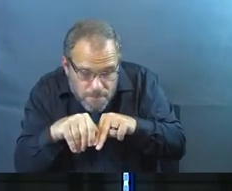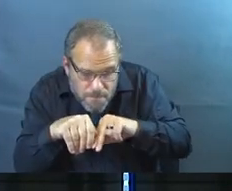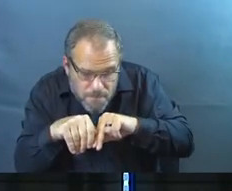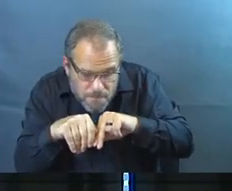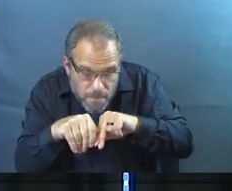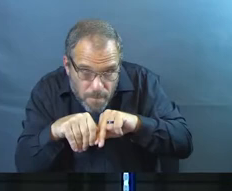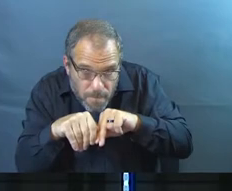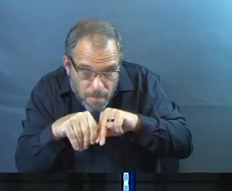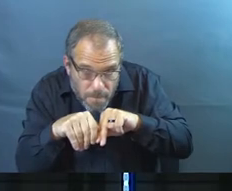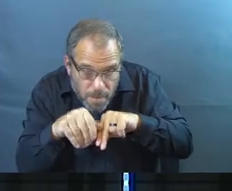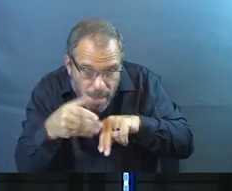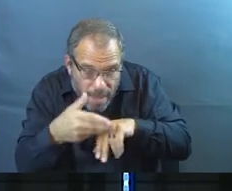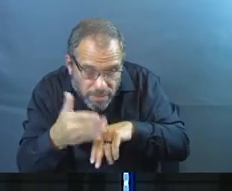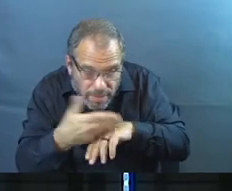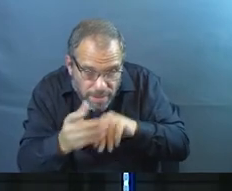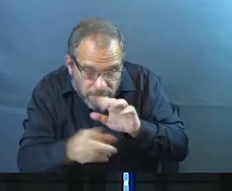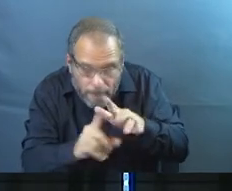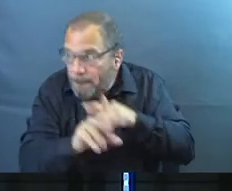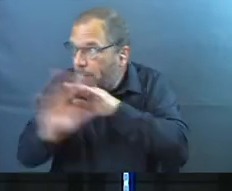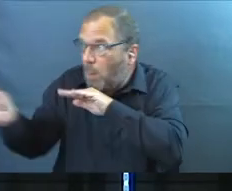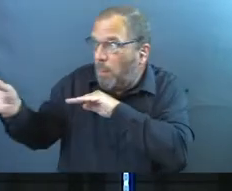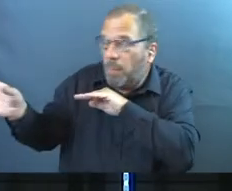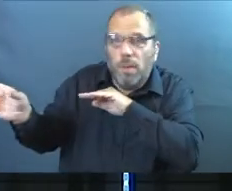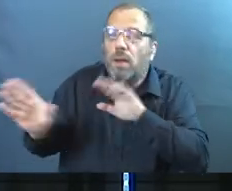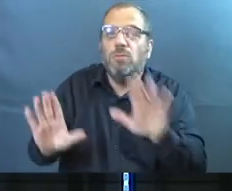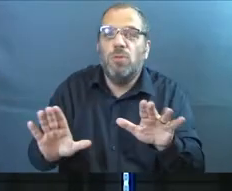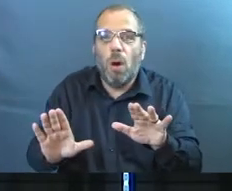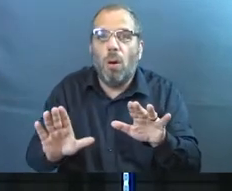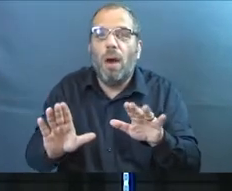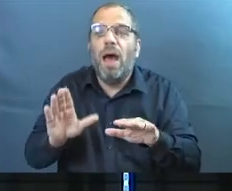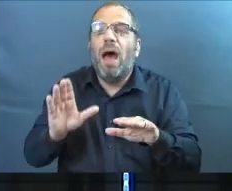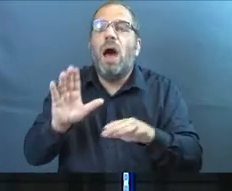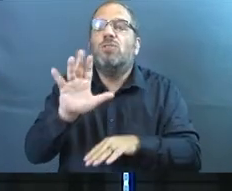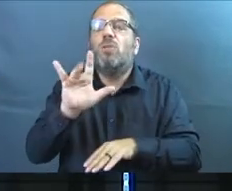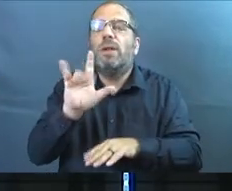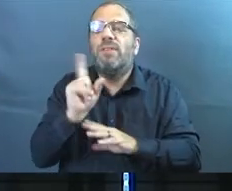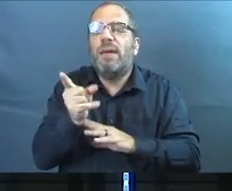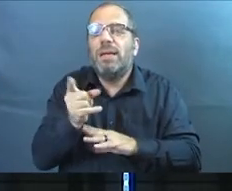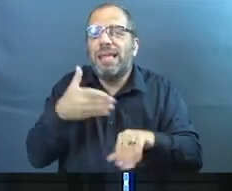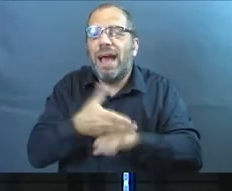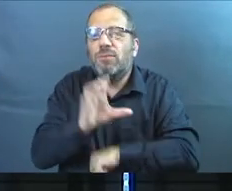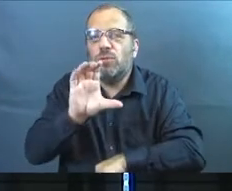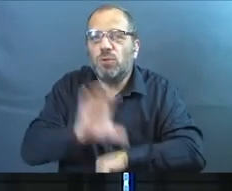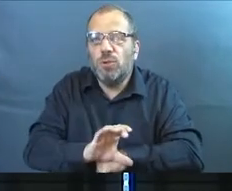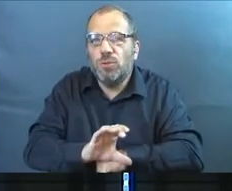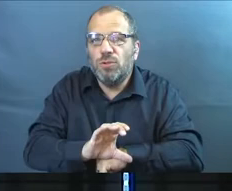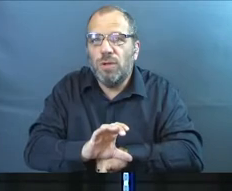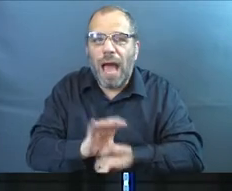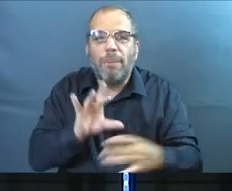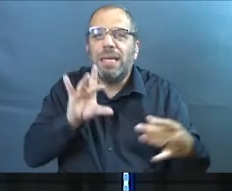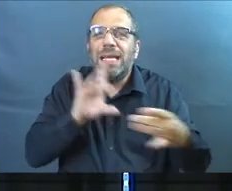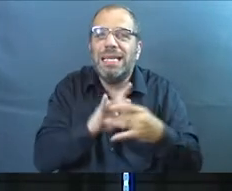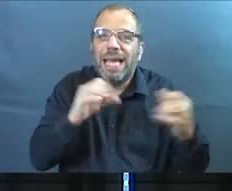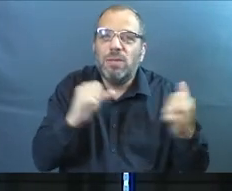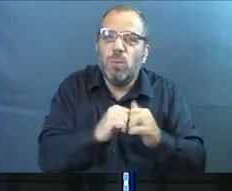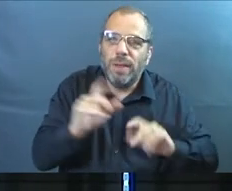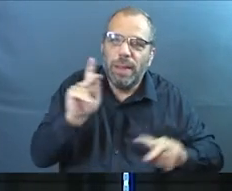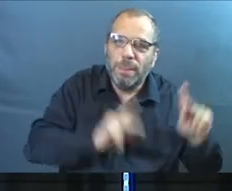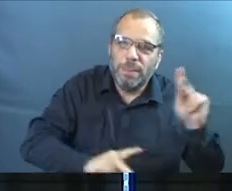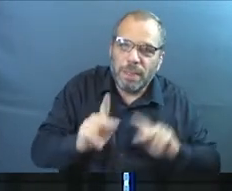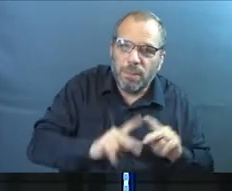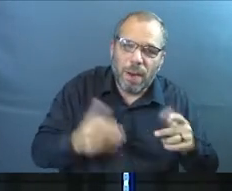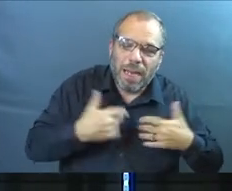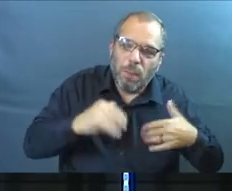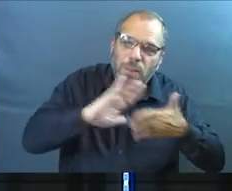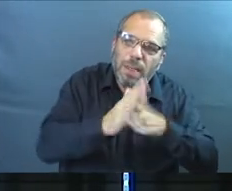of like, you know what? I'm going to give it 25 minutes and I'm going to connect in with the body of Christ before I leave. And I'm going to be a